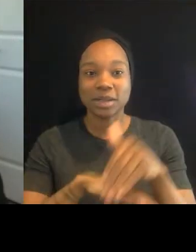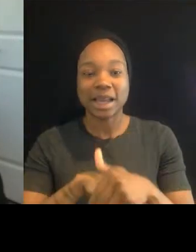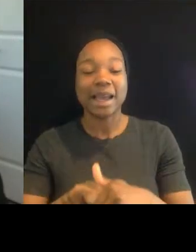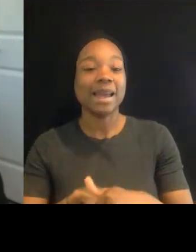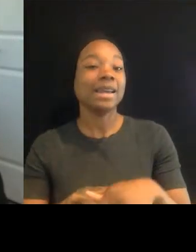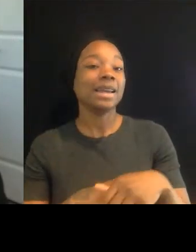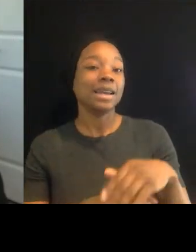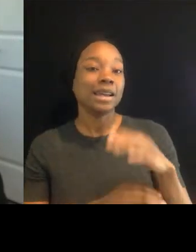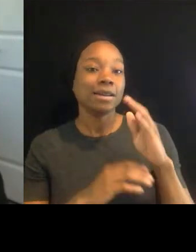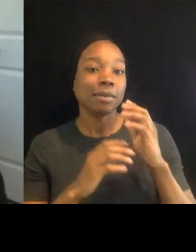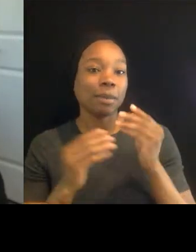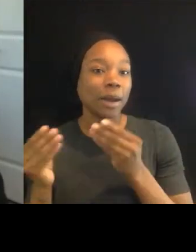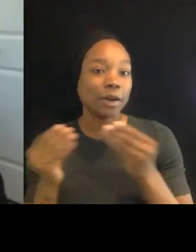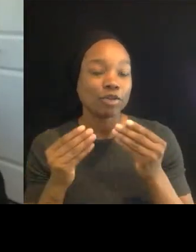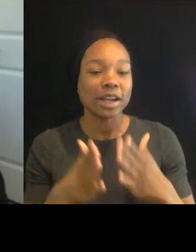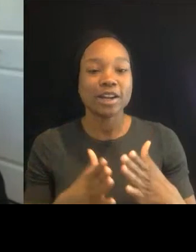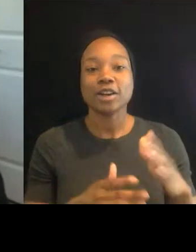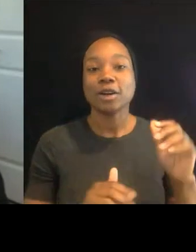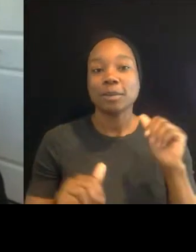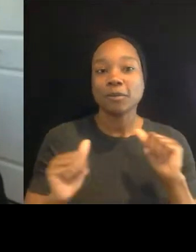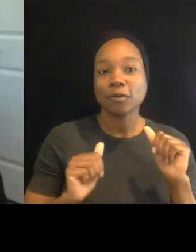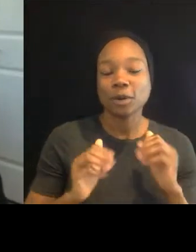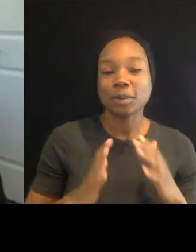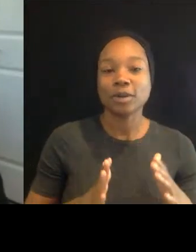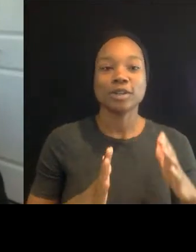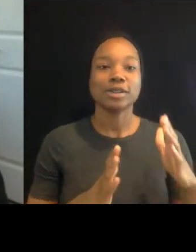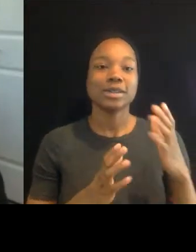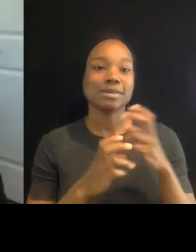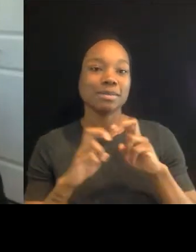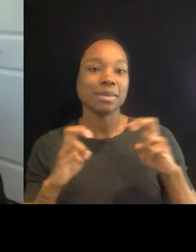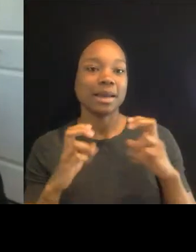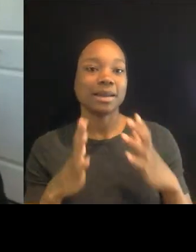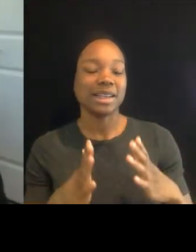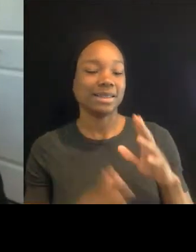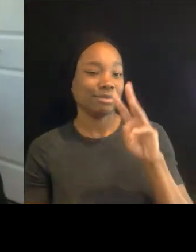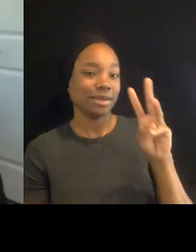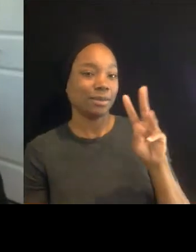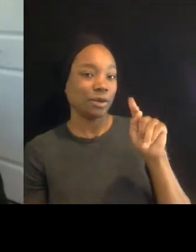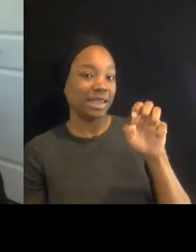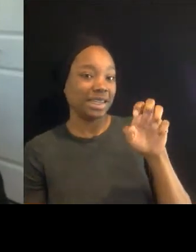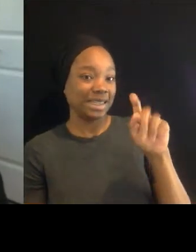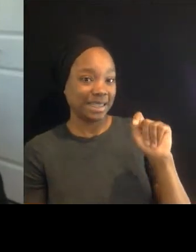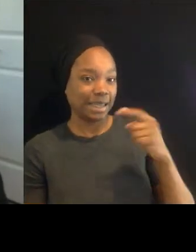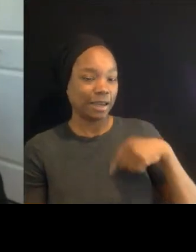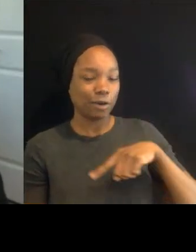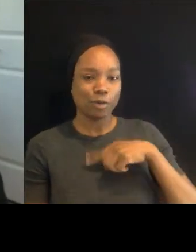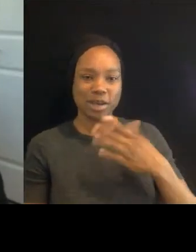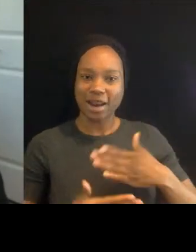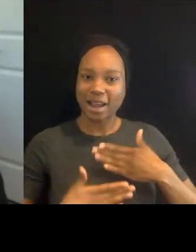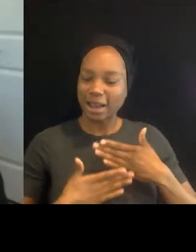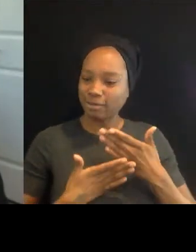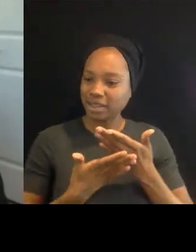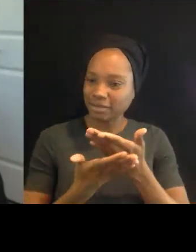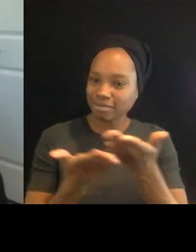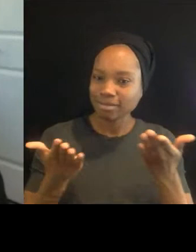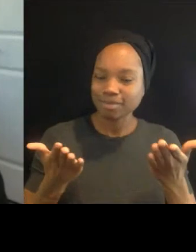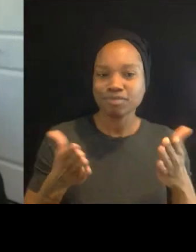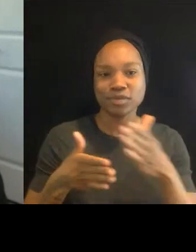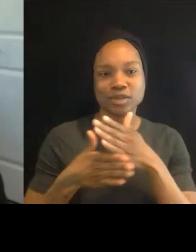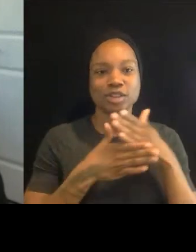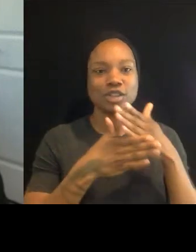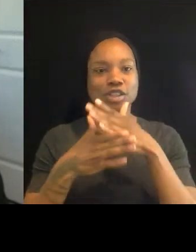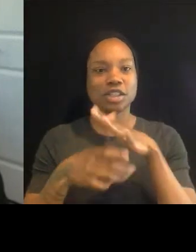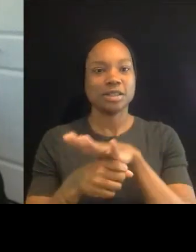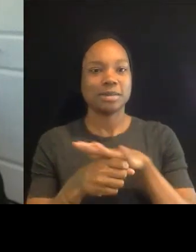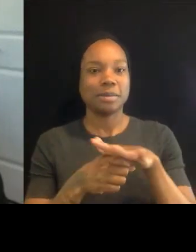of WNET, we're glad to share this space with you tonight. It's very important. And we're honored to